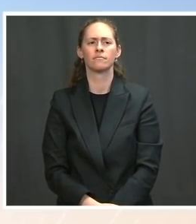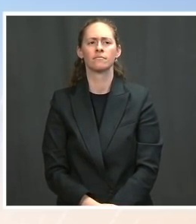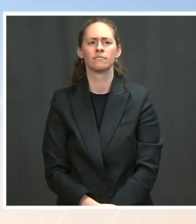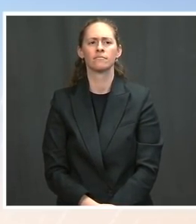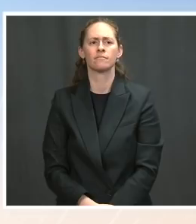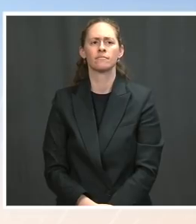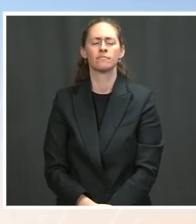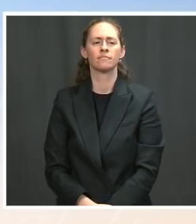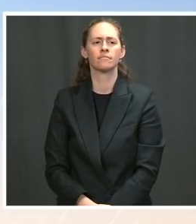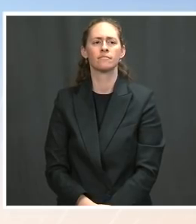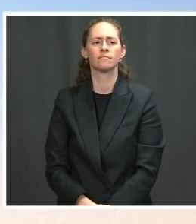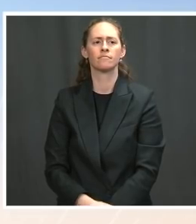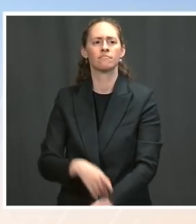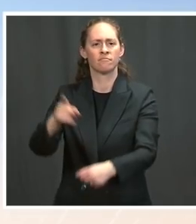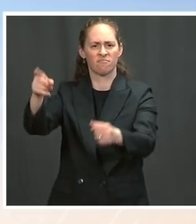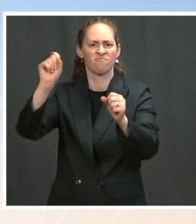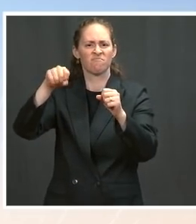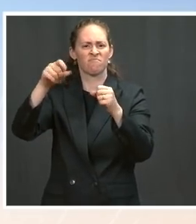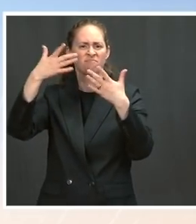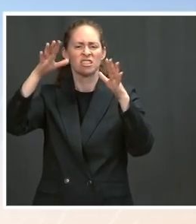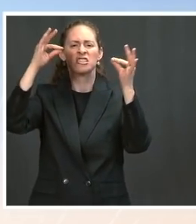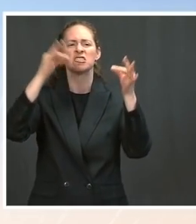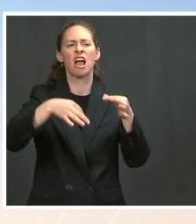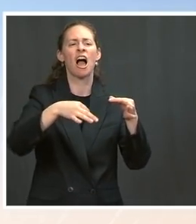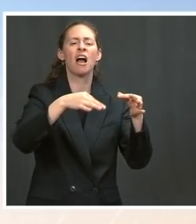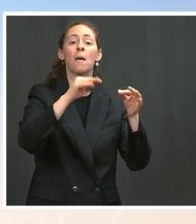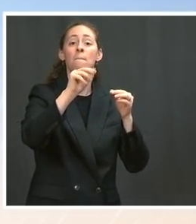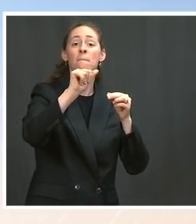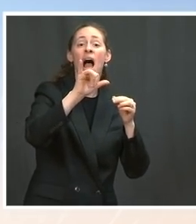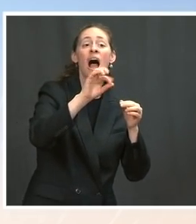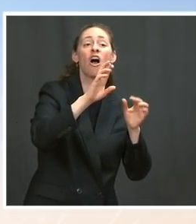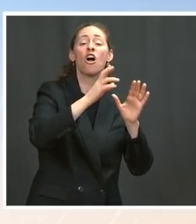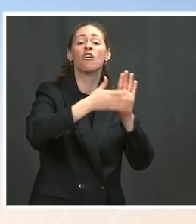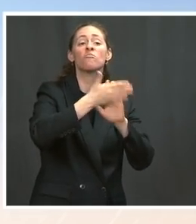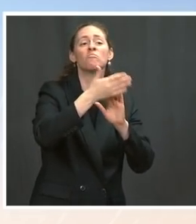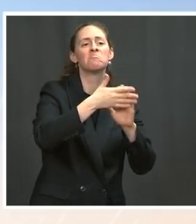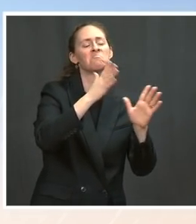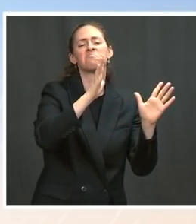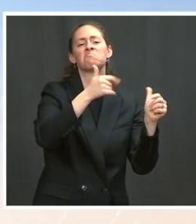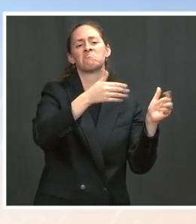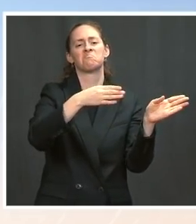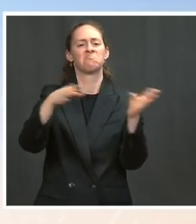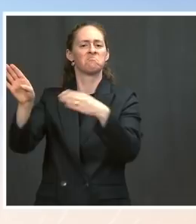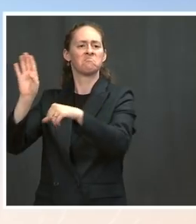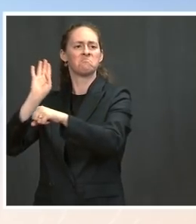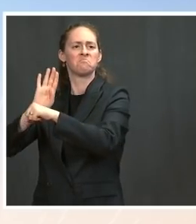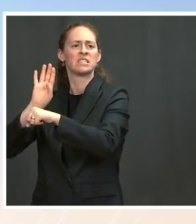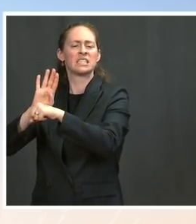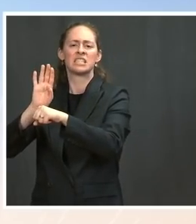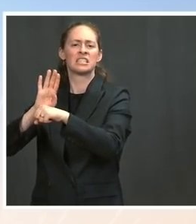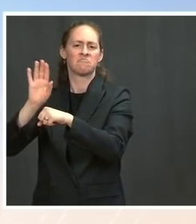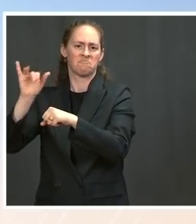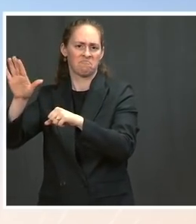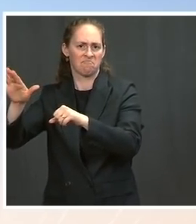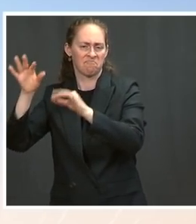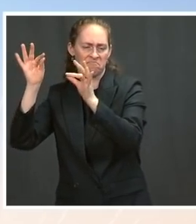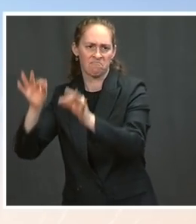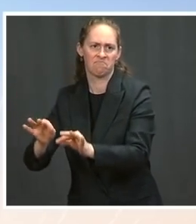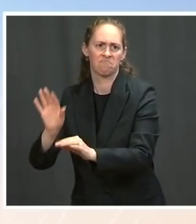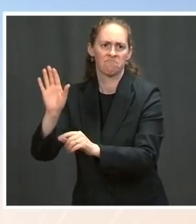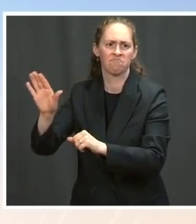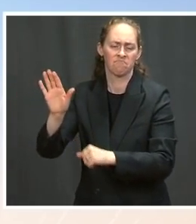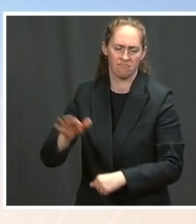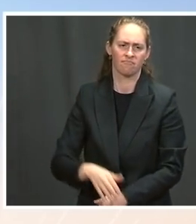sector. But I don't have any other insight into her decision making. And she remains, of course, someone who the President has